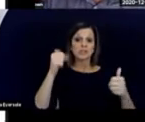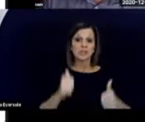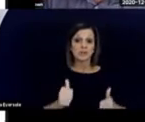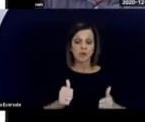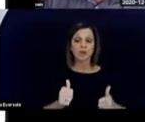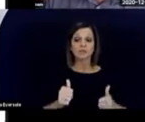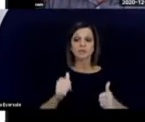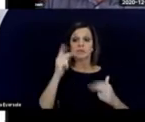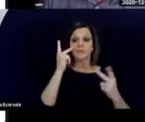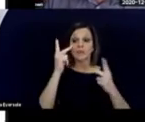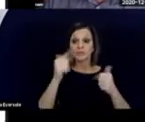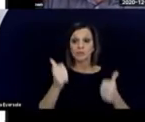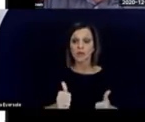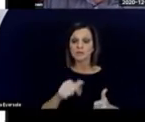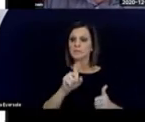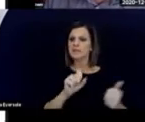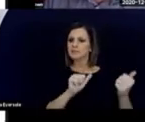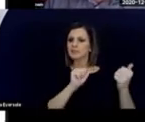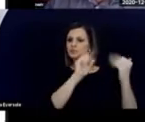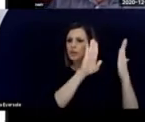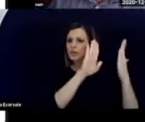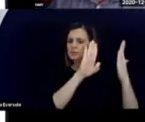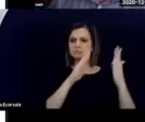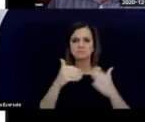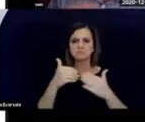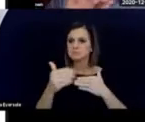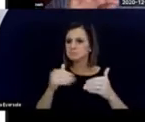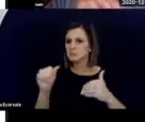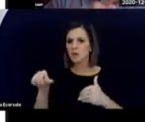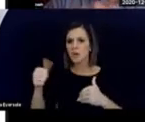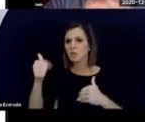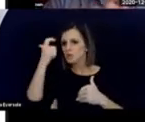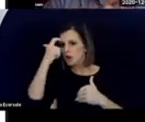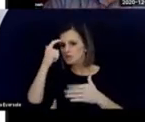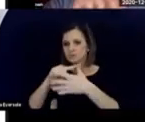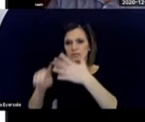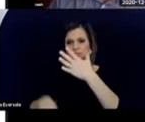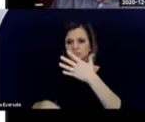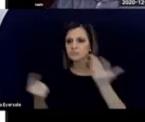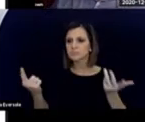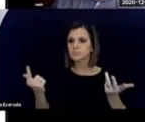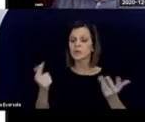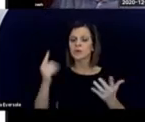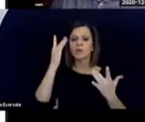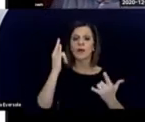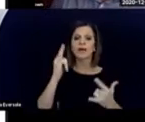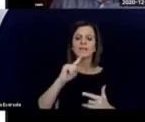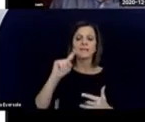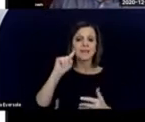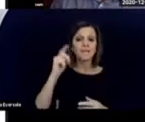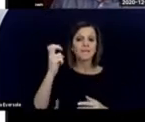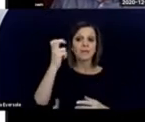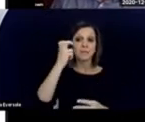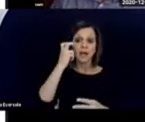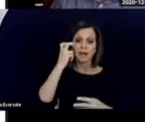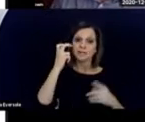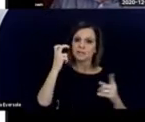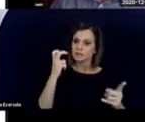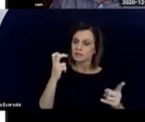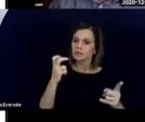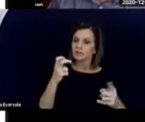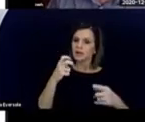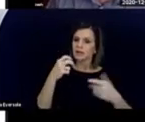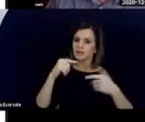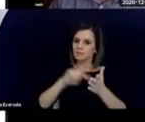loss needs to be addressed, whoever they are. Because the word deafblind draws attention to the child's